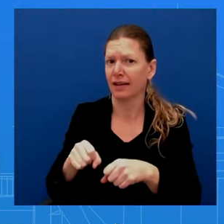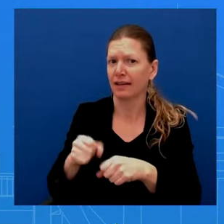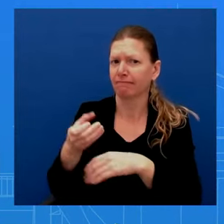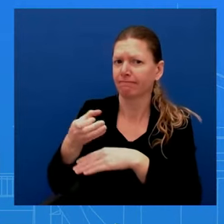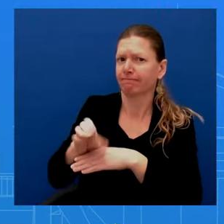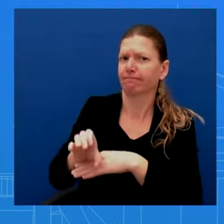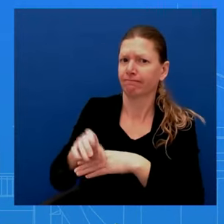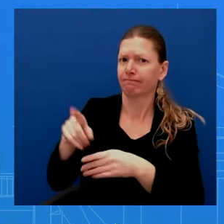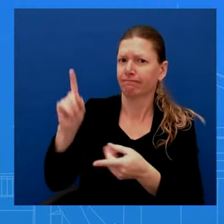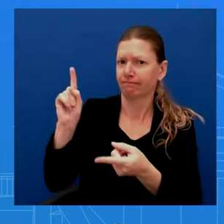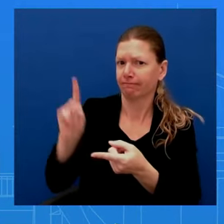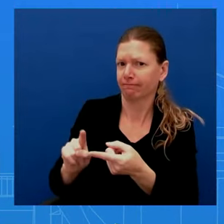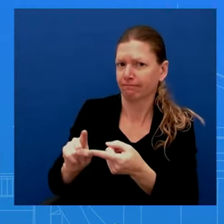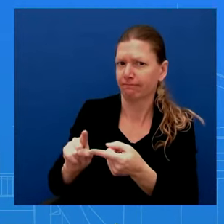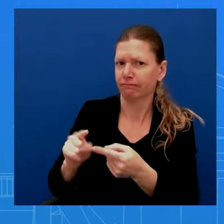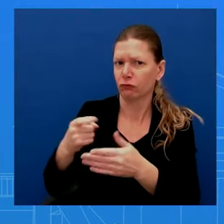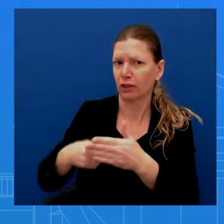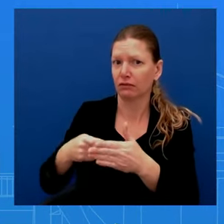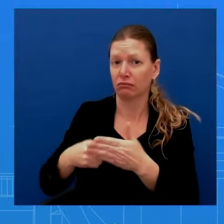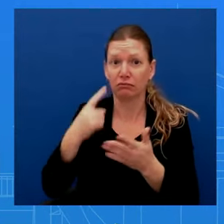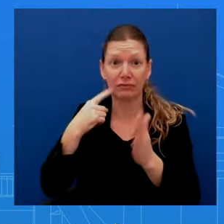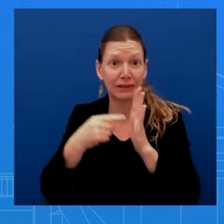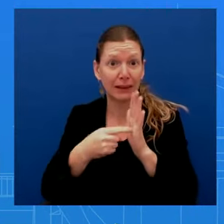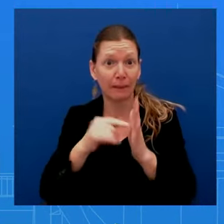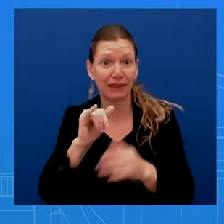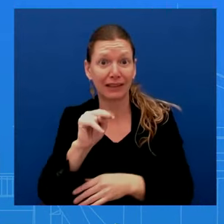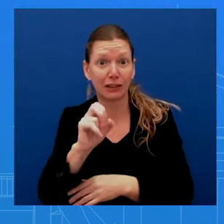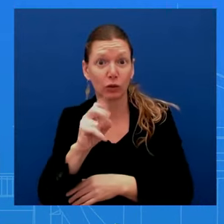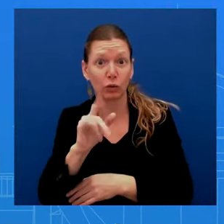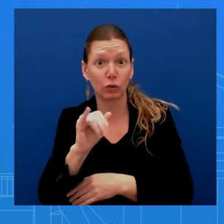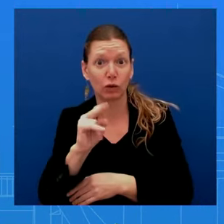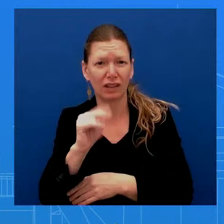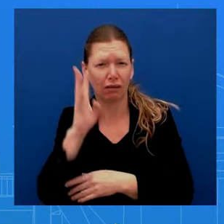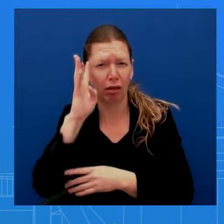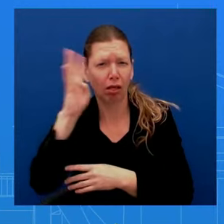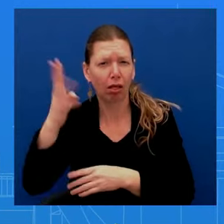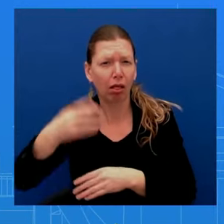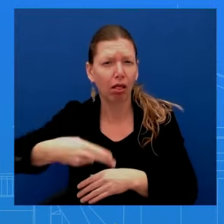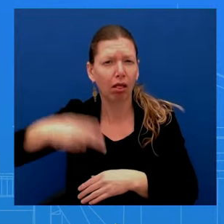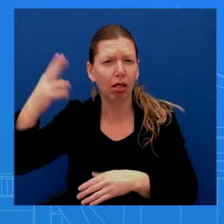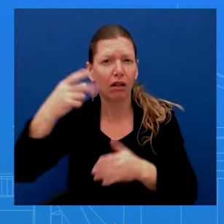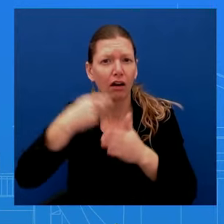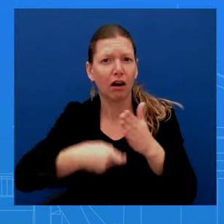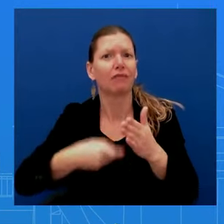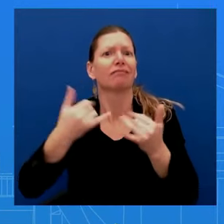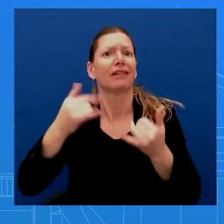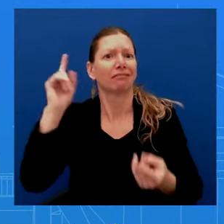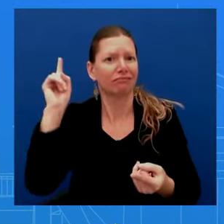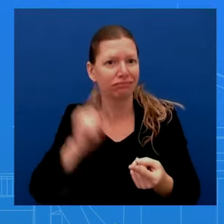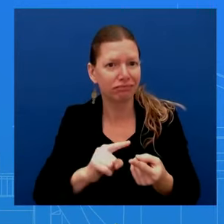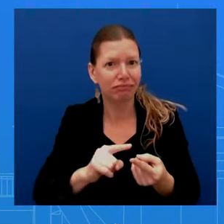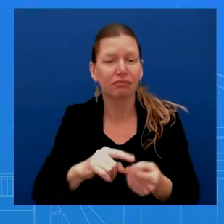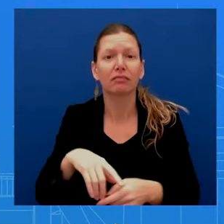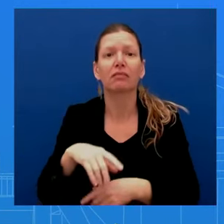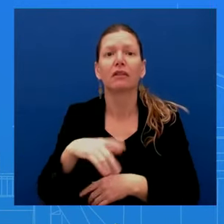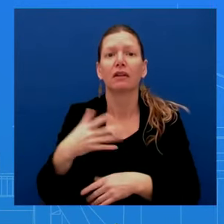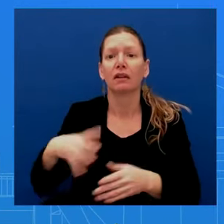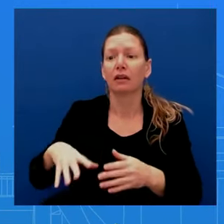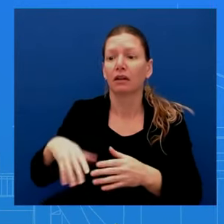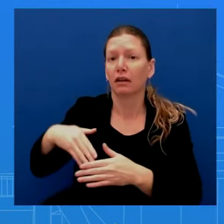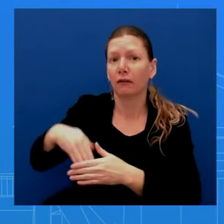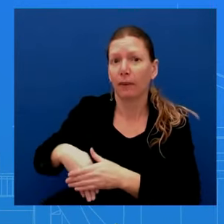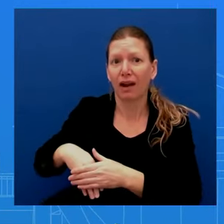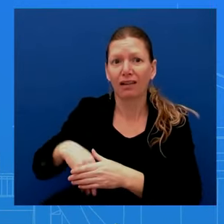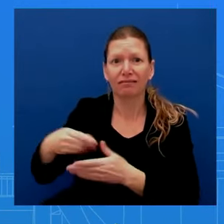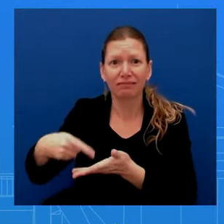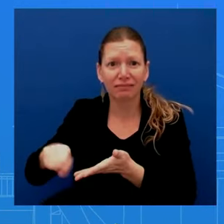drug price negotiations, on out-of-pocket costs. Those are legislative authorities. We also, through our independent agencies, have